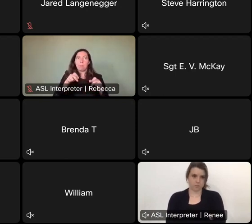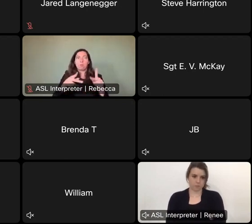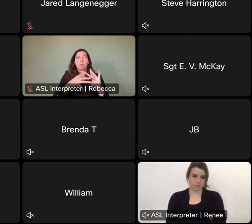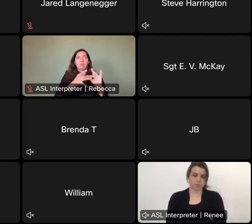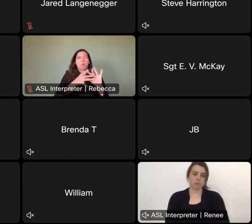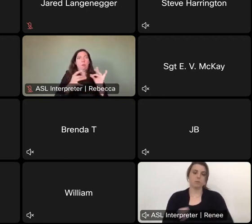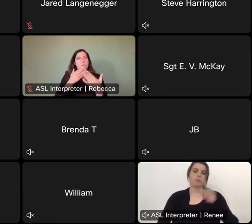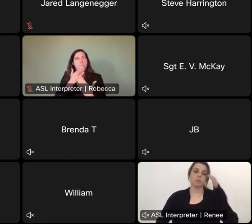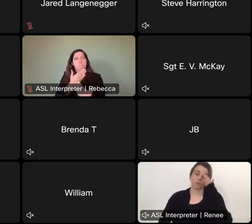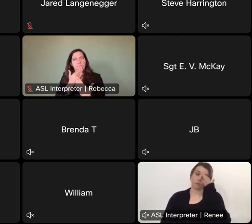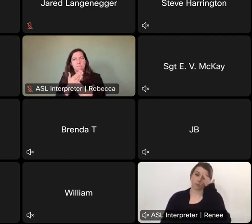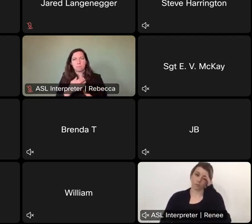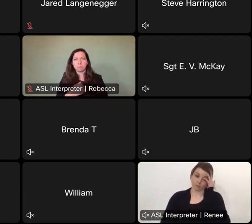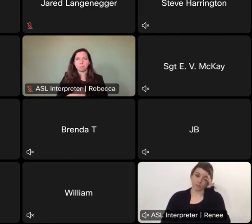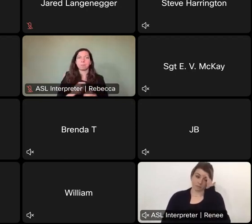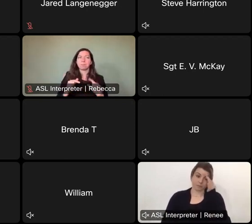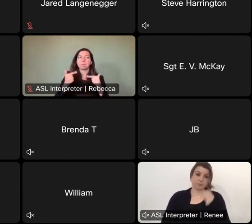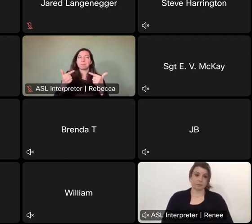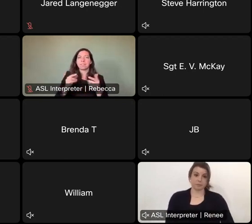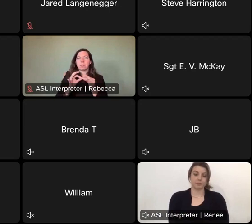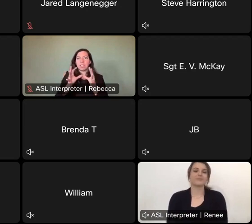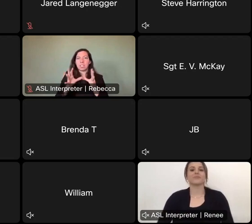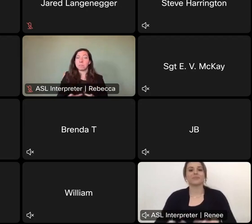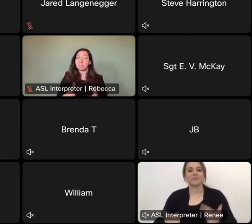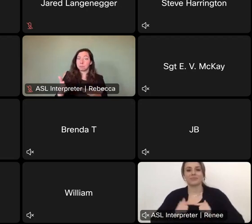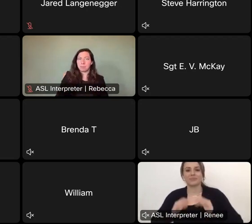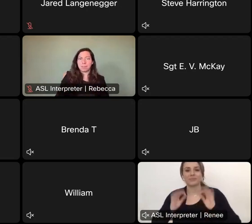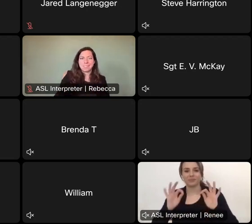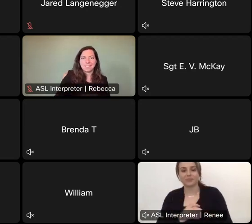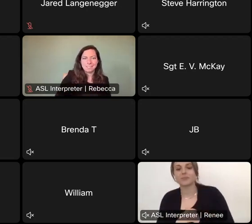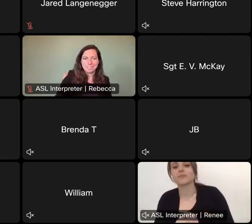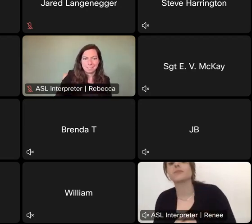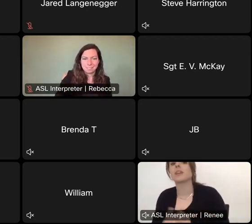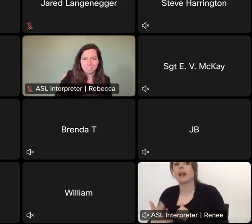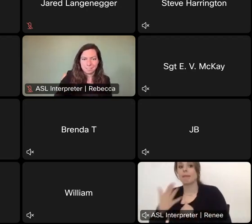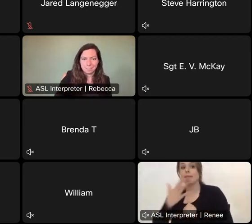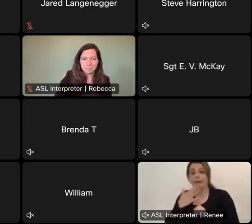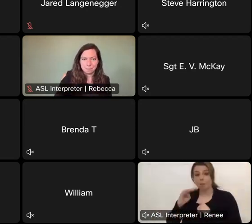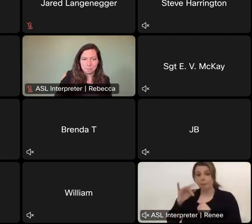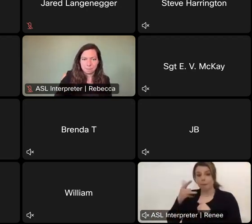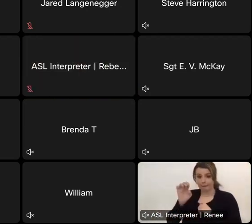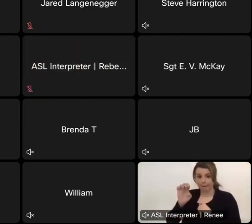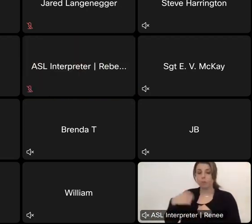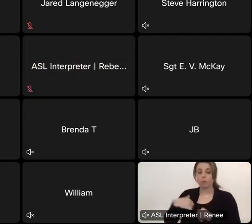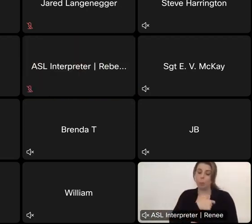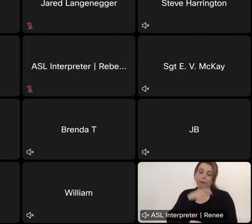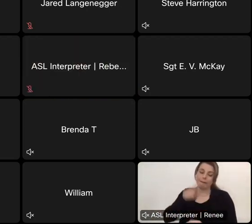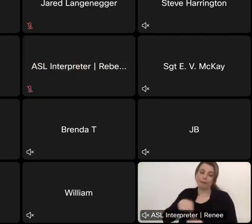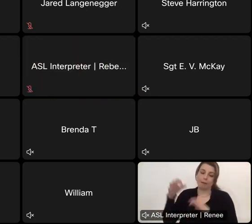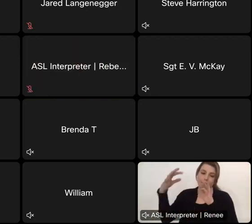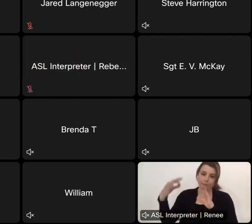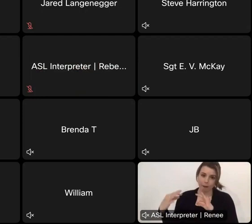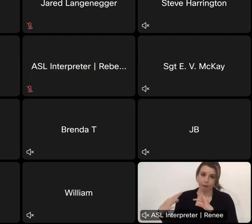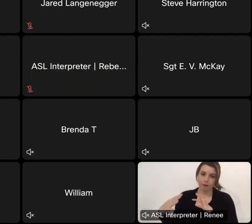Thank you, Maggie. We appreciate that. And that that's that's constructive feedback that we we need. And, um, I